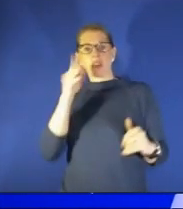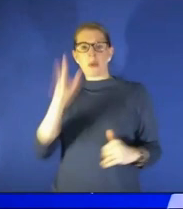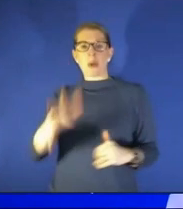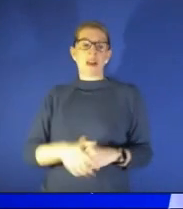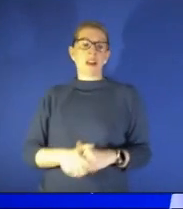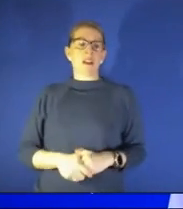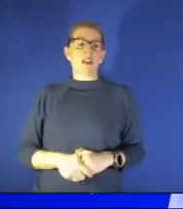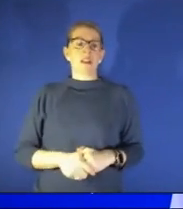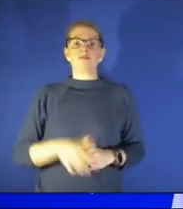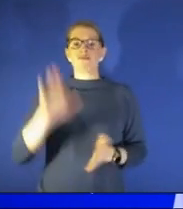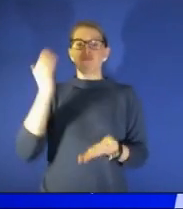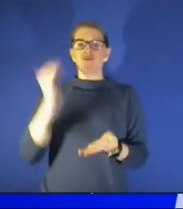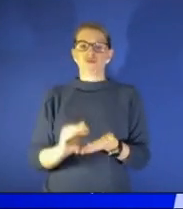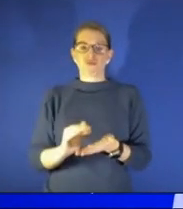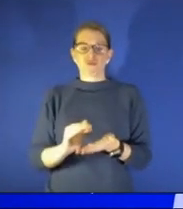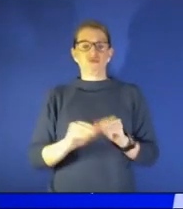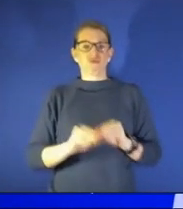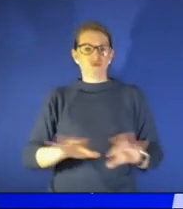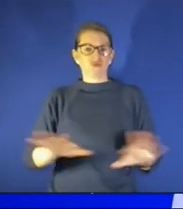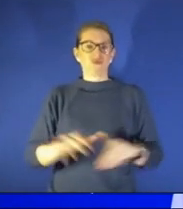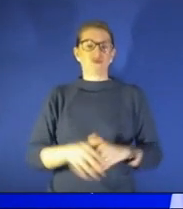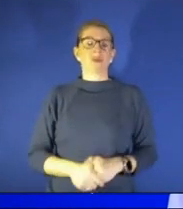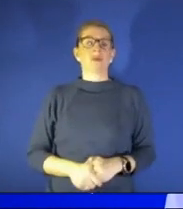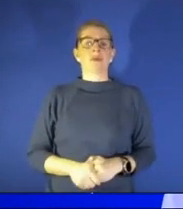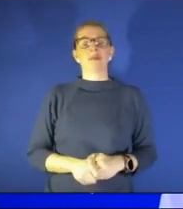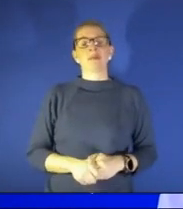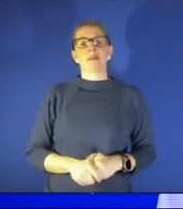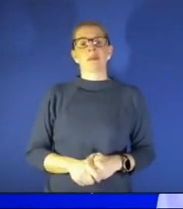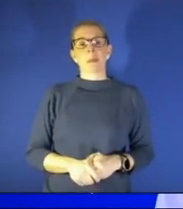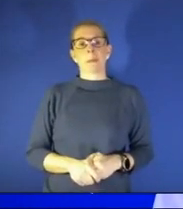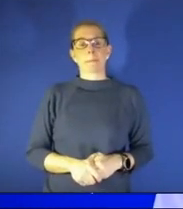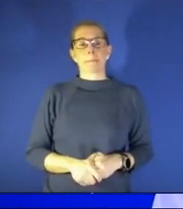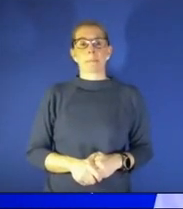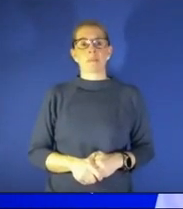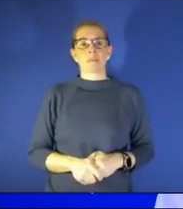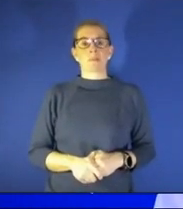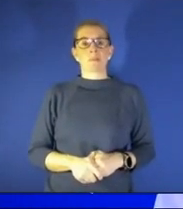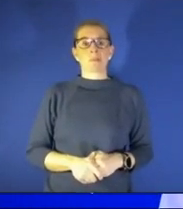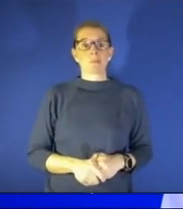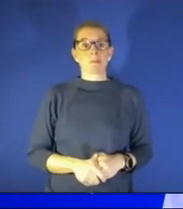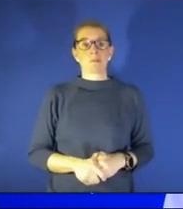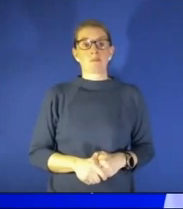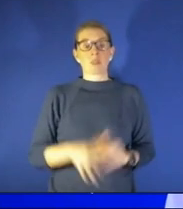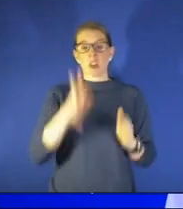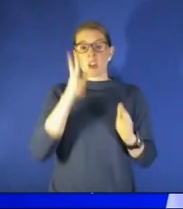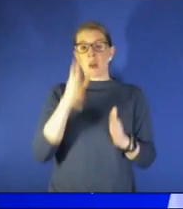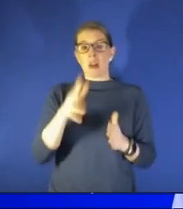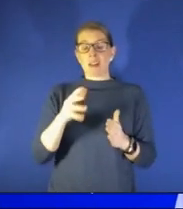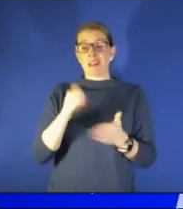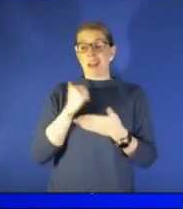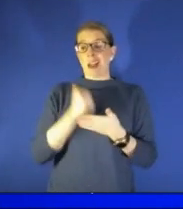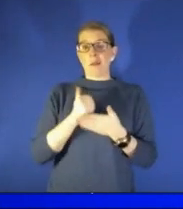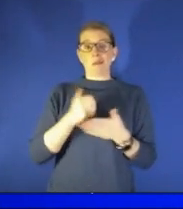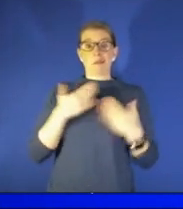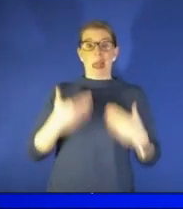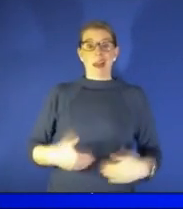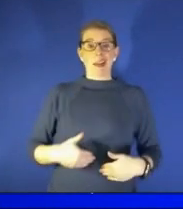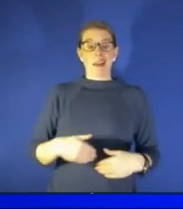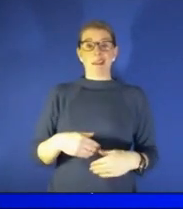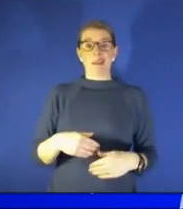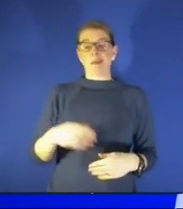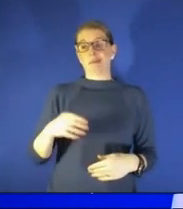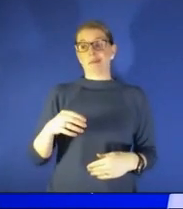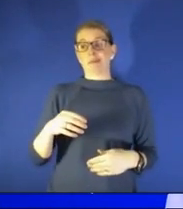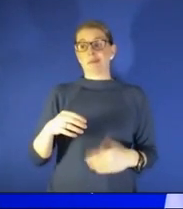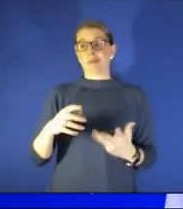population and our community in immune response or immunity if you will herd immunity we've heard about that